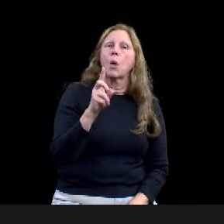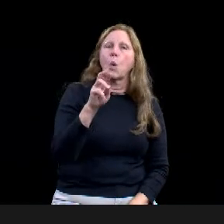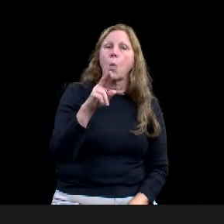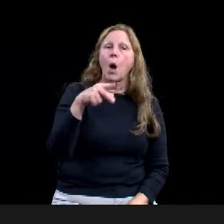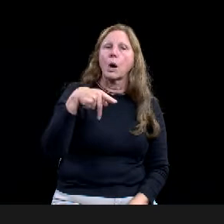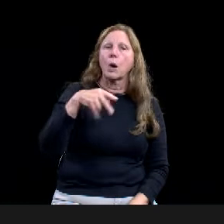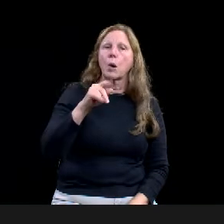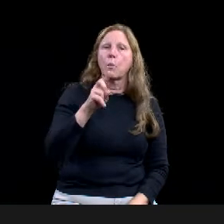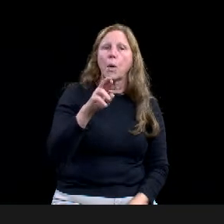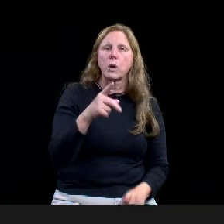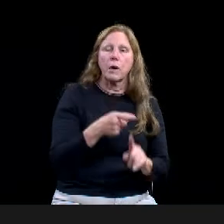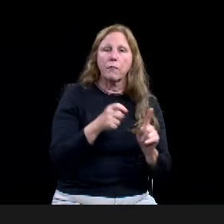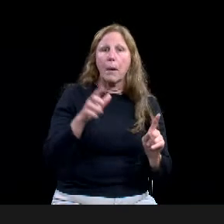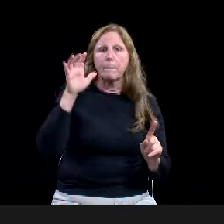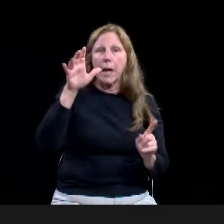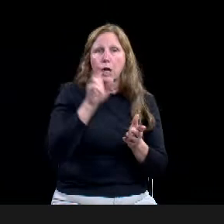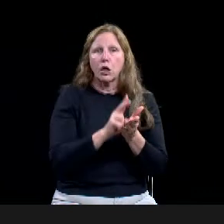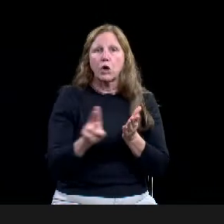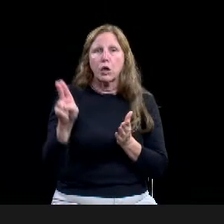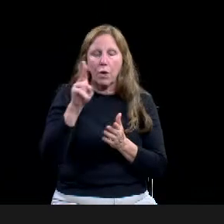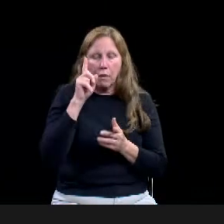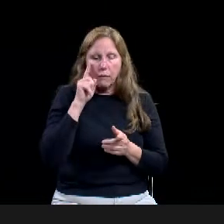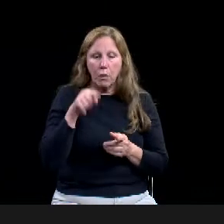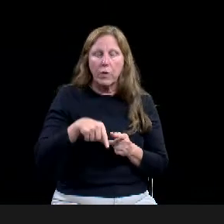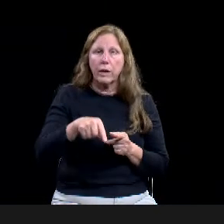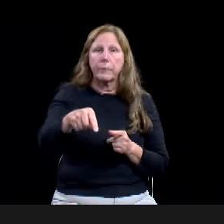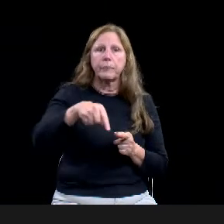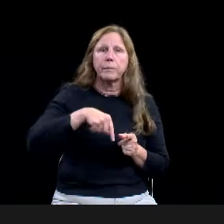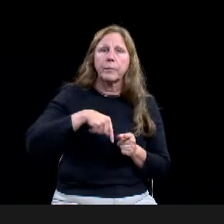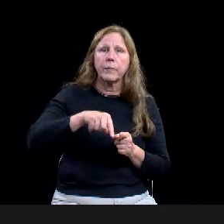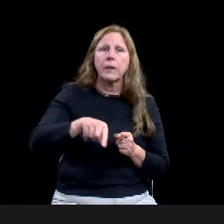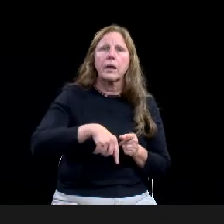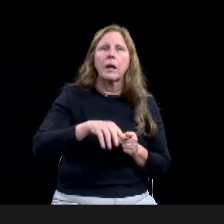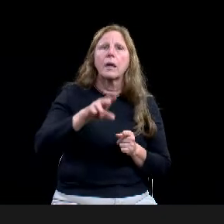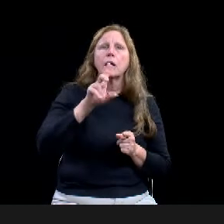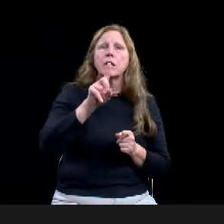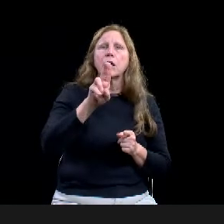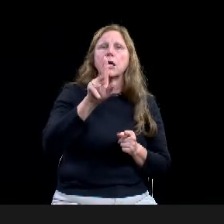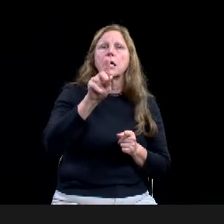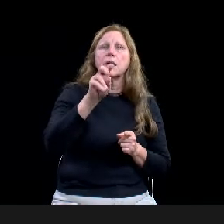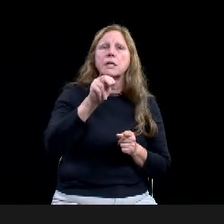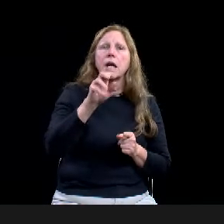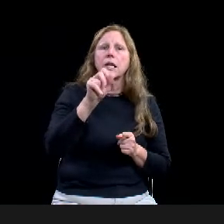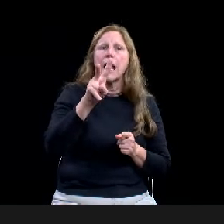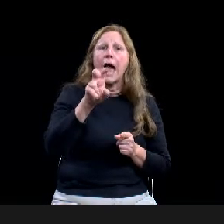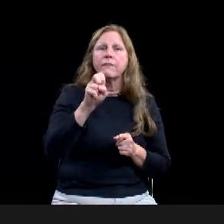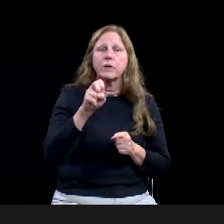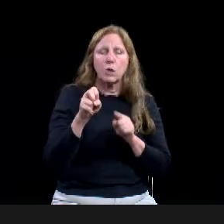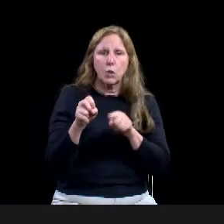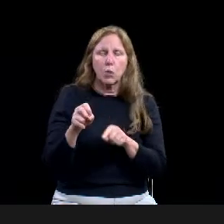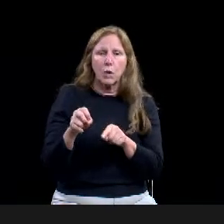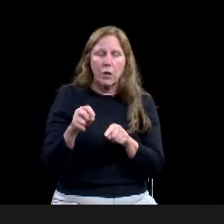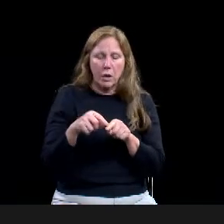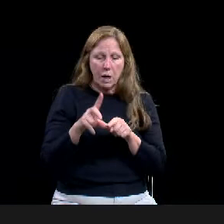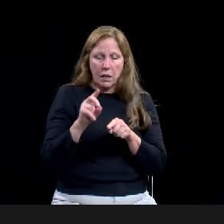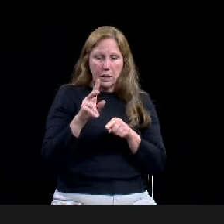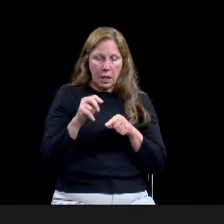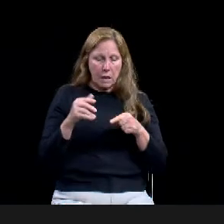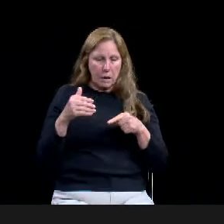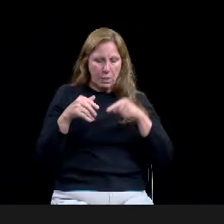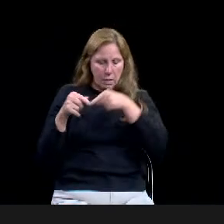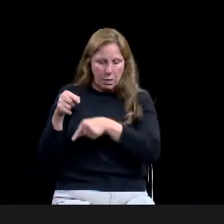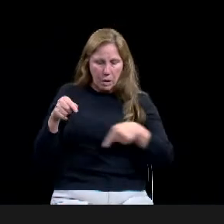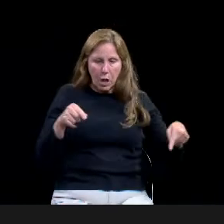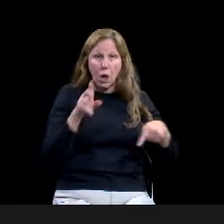the, the section of Dutton between university parks and, uh, South 4th street, uh, right, right at the front of their campus,